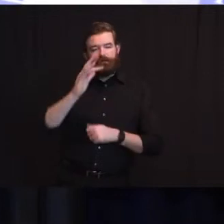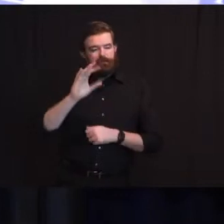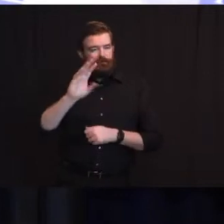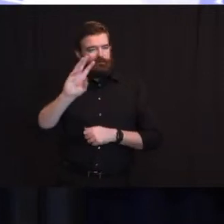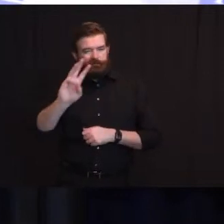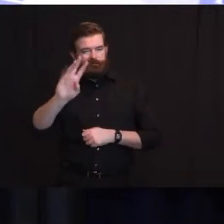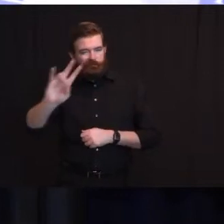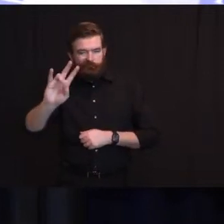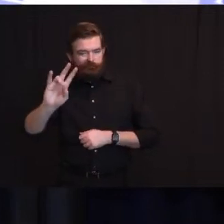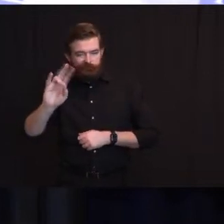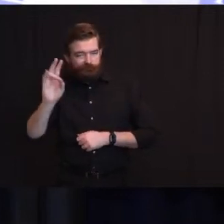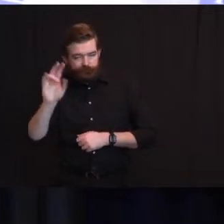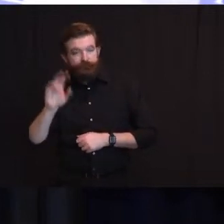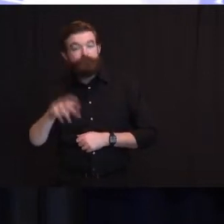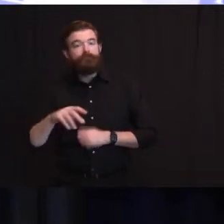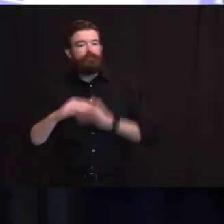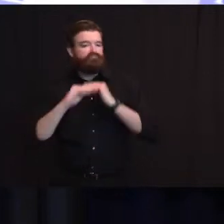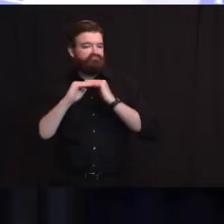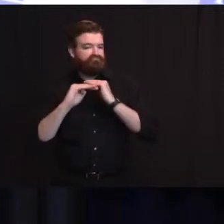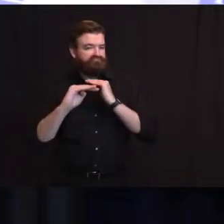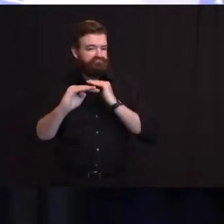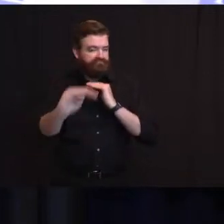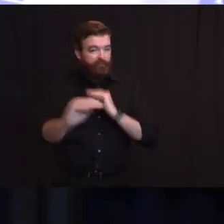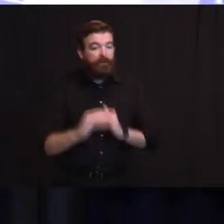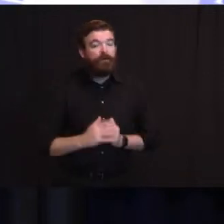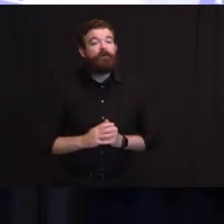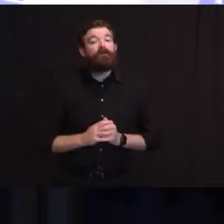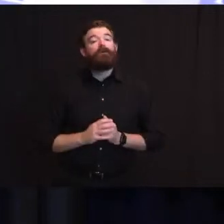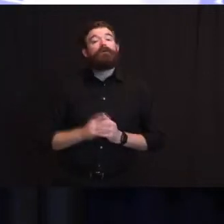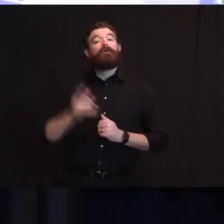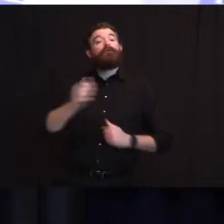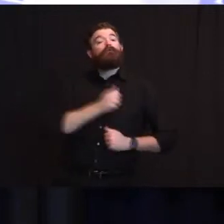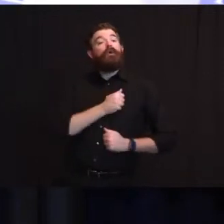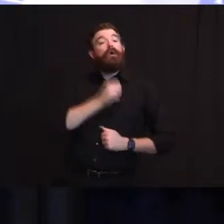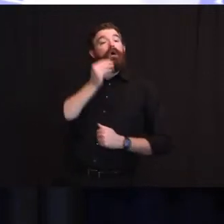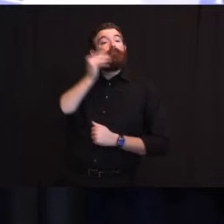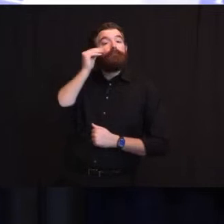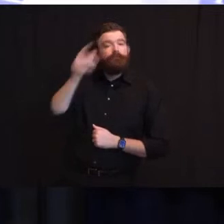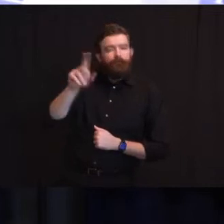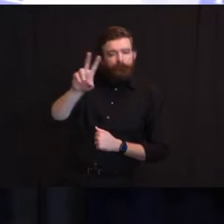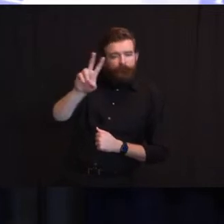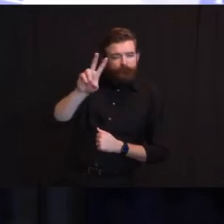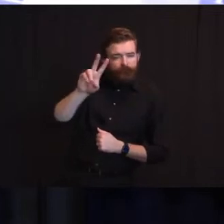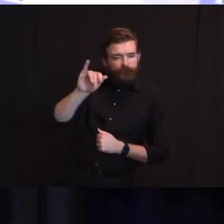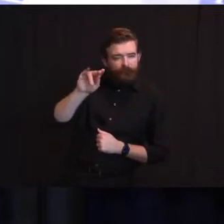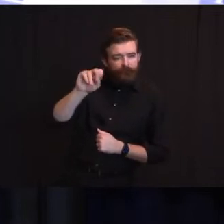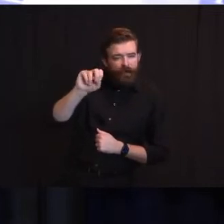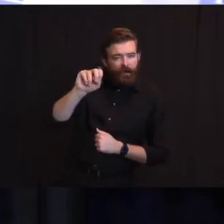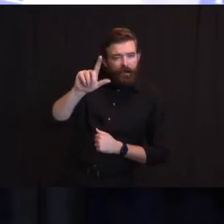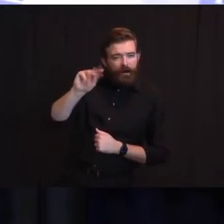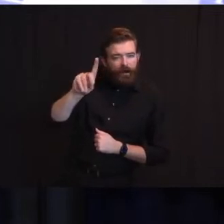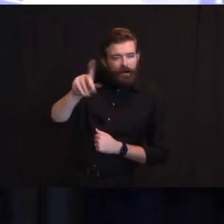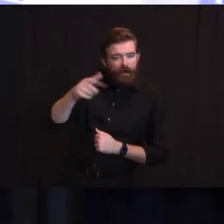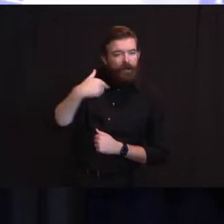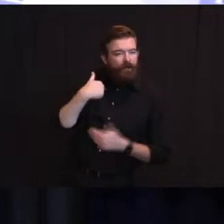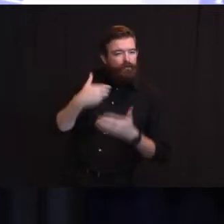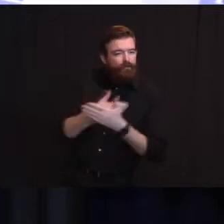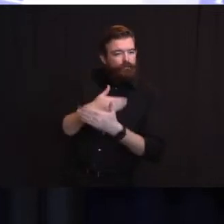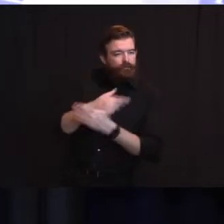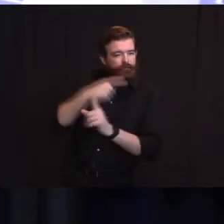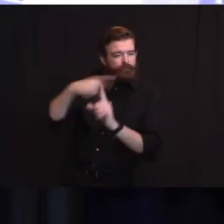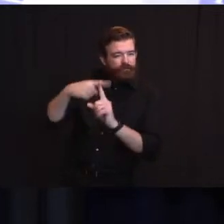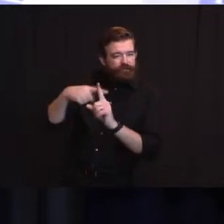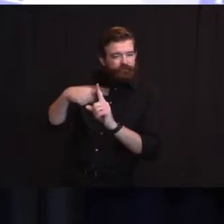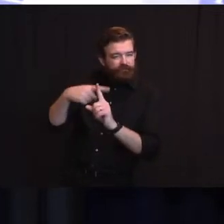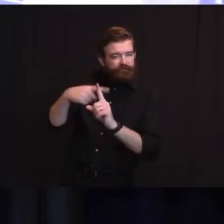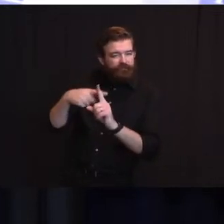five new positive residents and 34 positive employees. They are reporting two